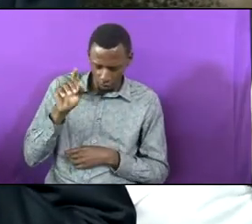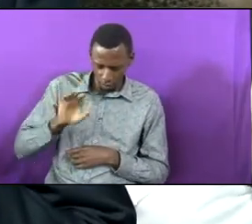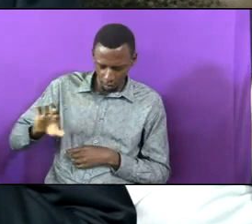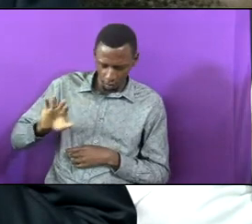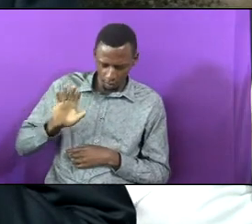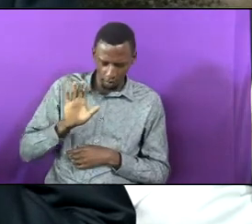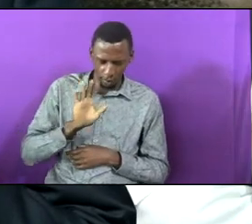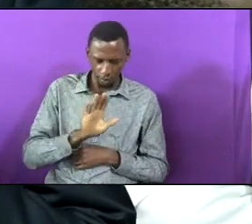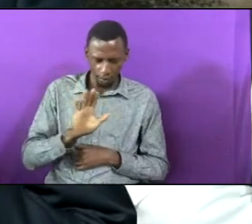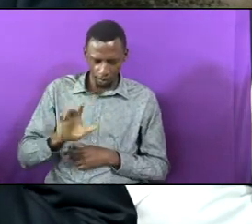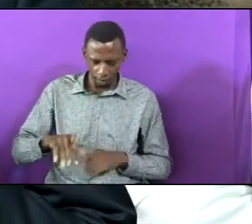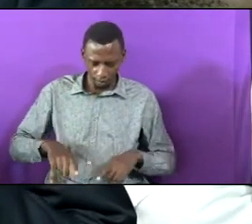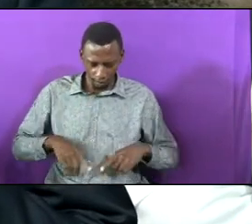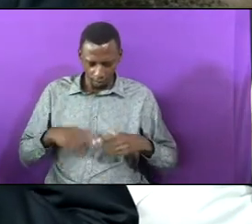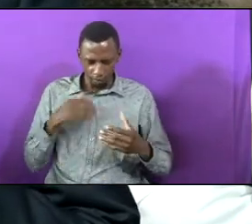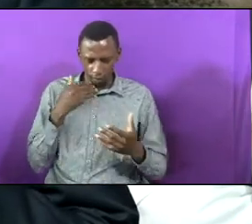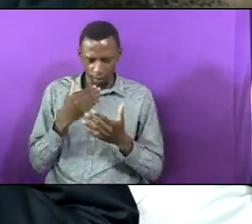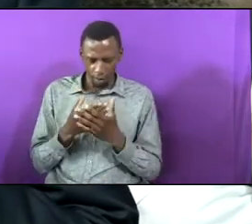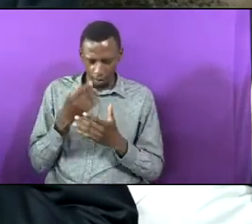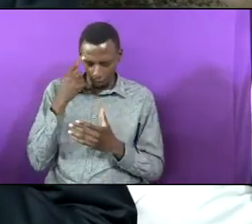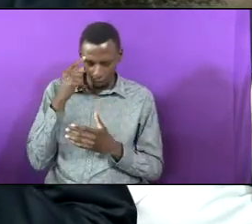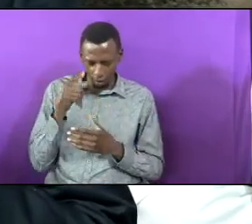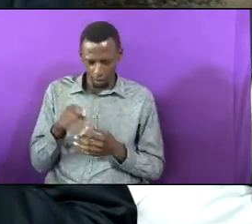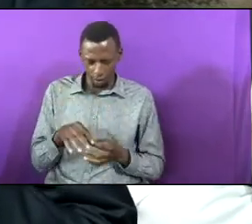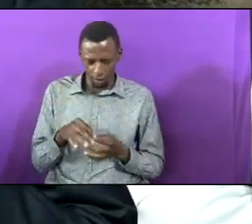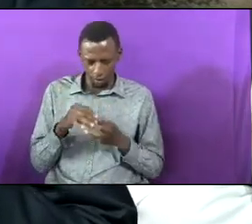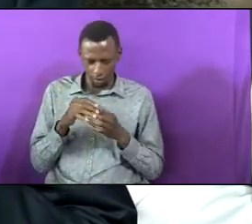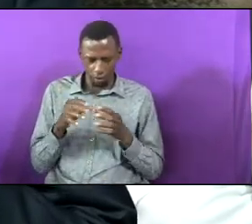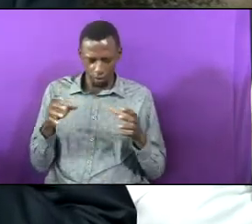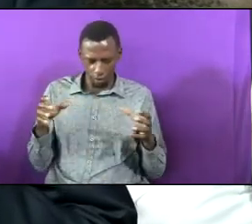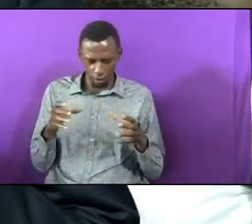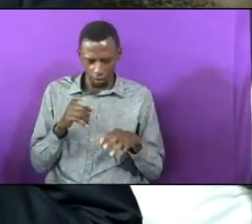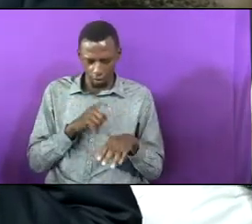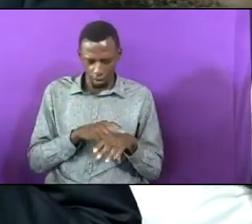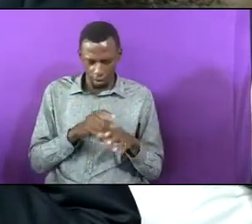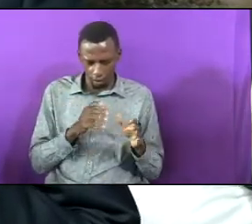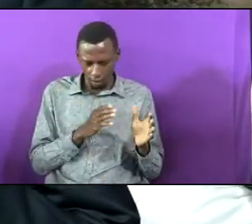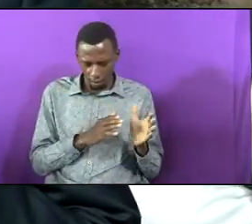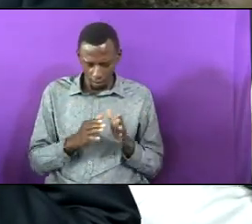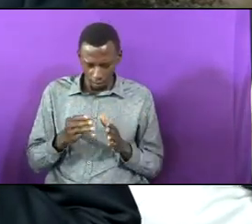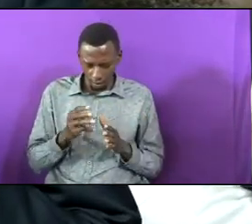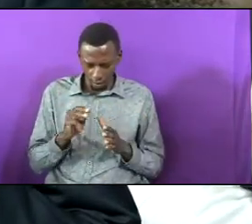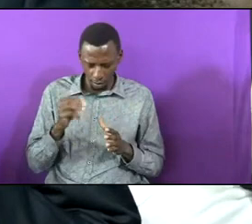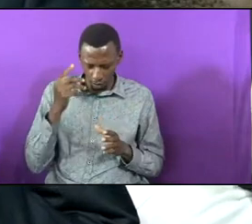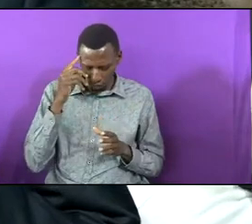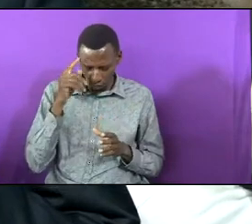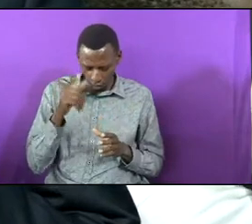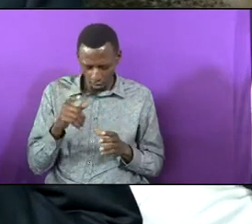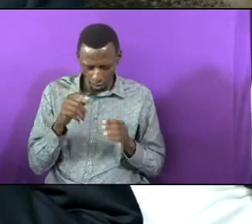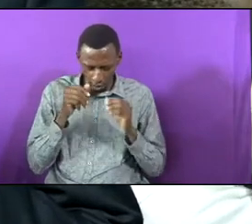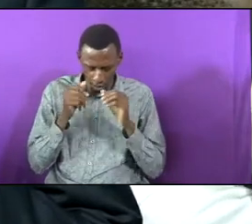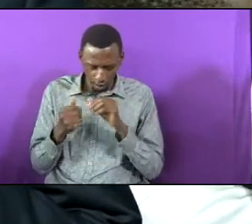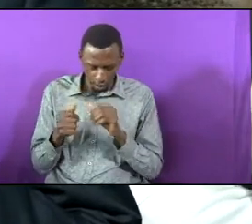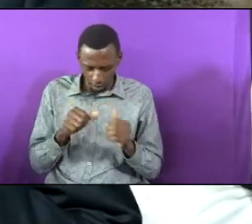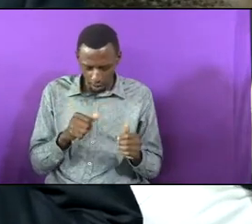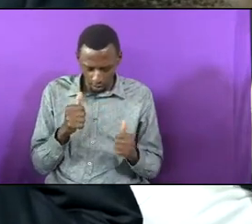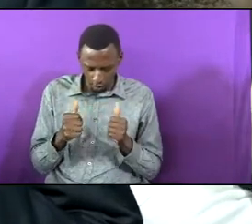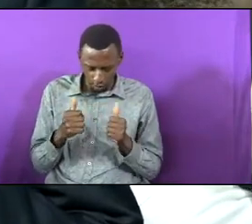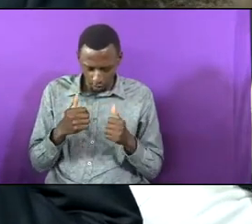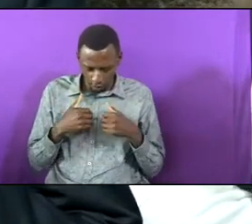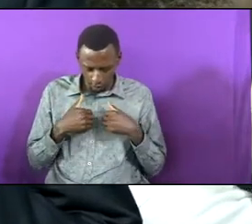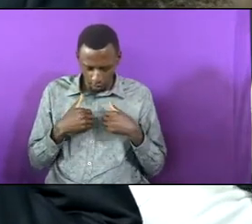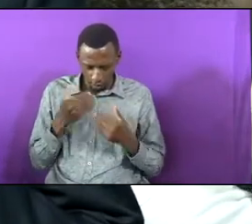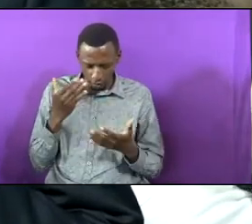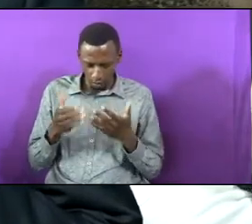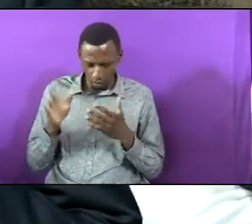thank you indeed for this special group and even as we prepare them for this baptism that we will have may your name